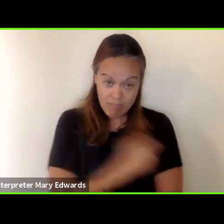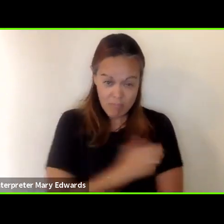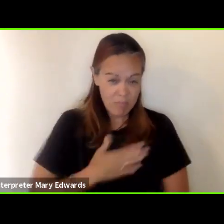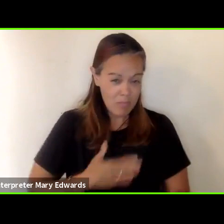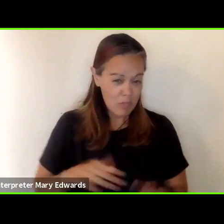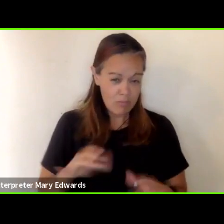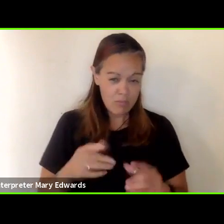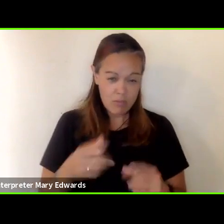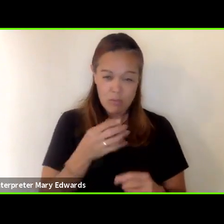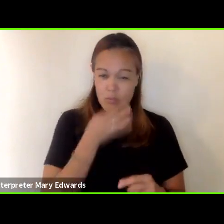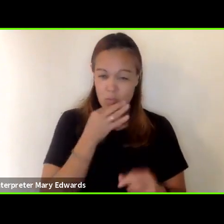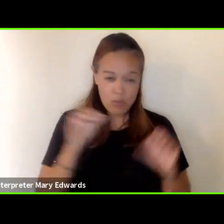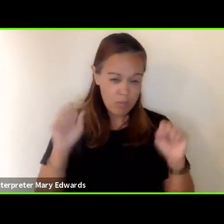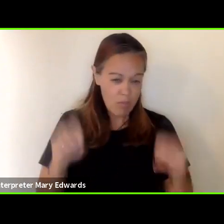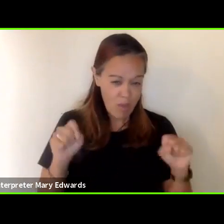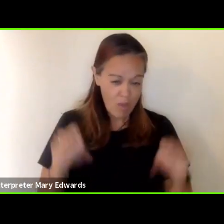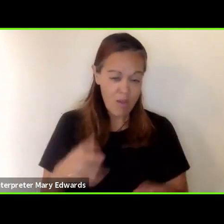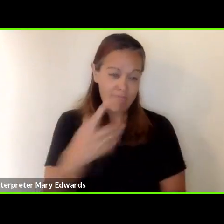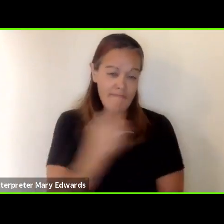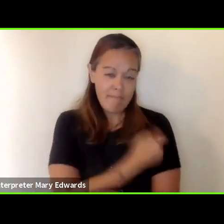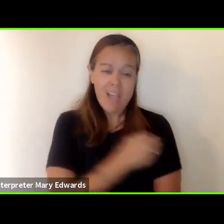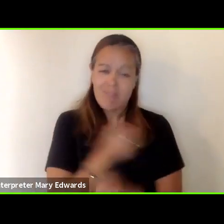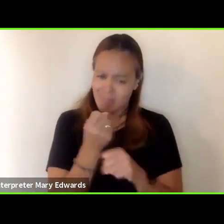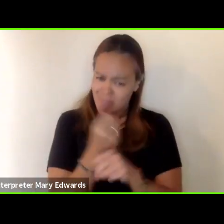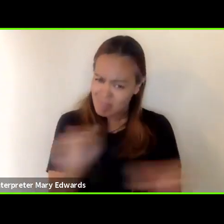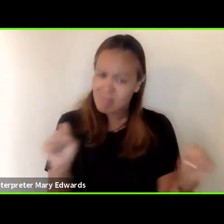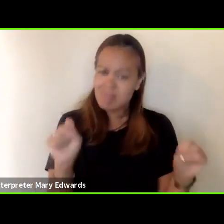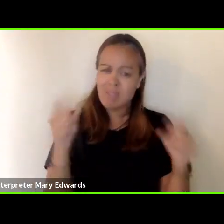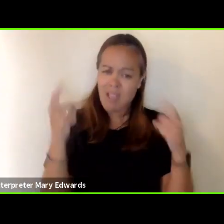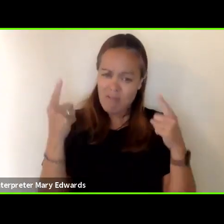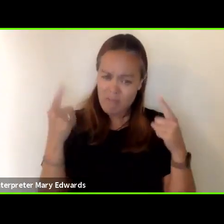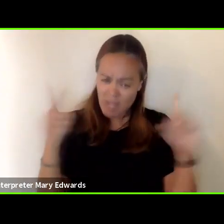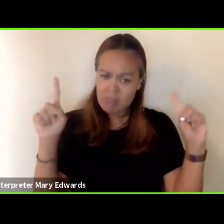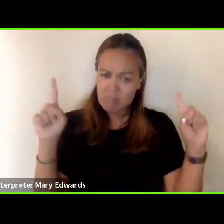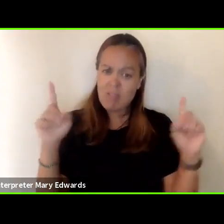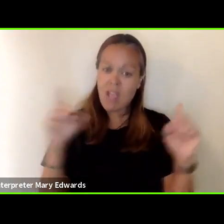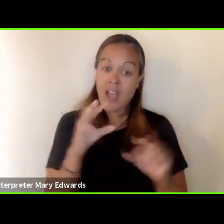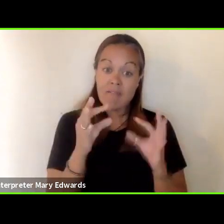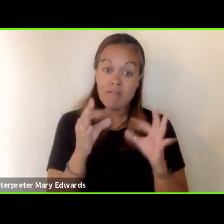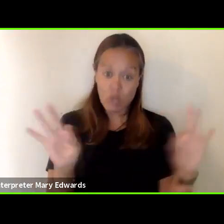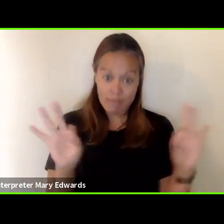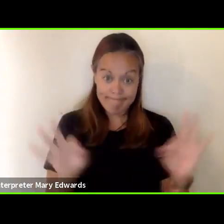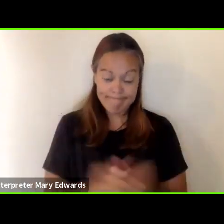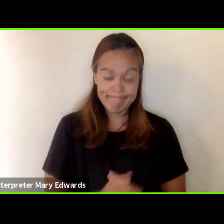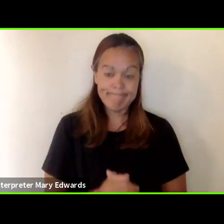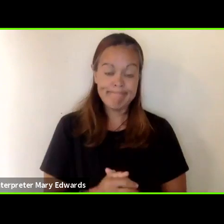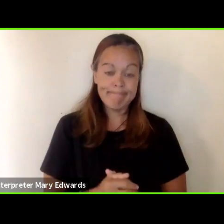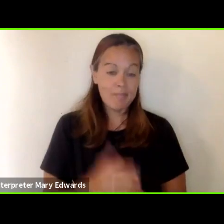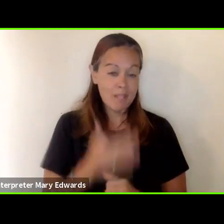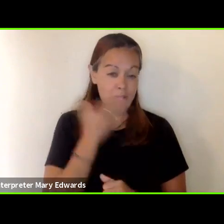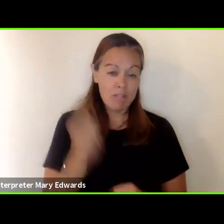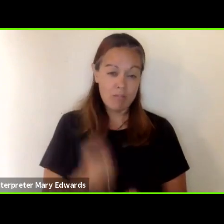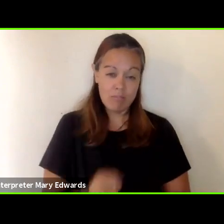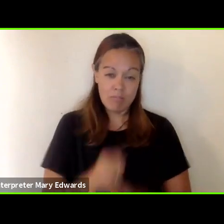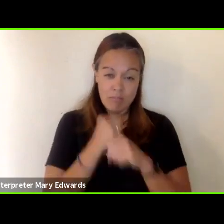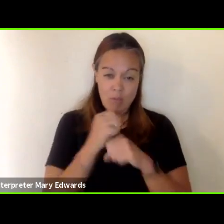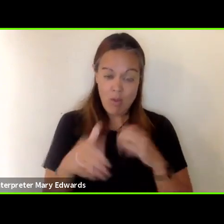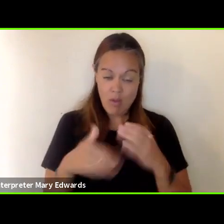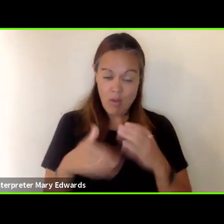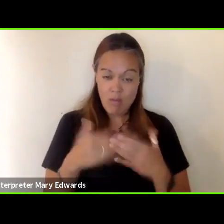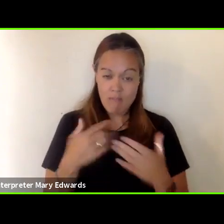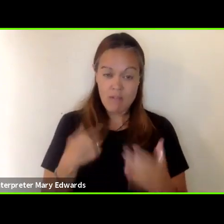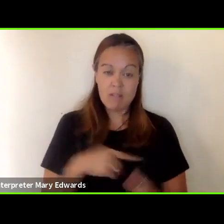soon as possible vaccines are safe they are effective and they are free it's the best protection all of us